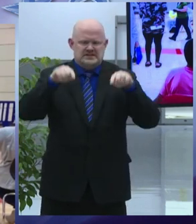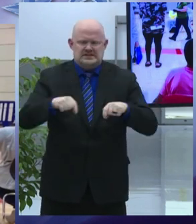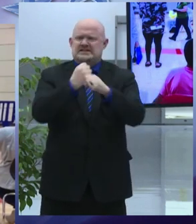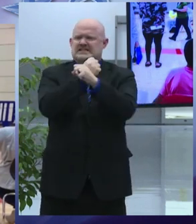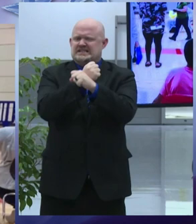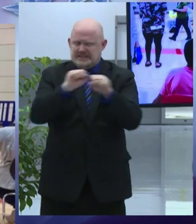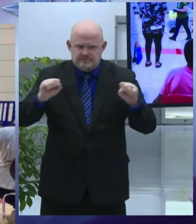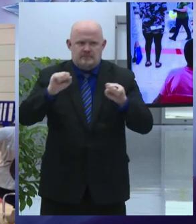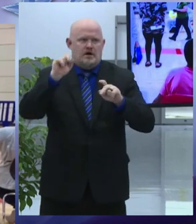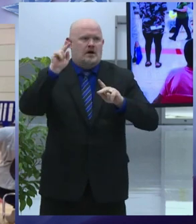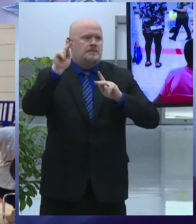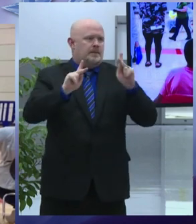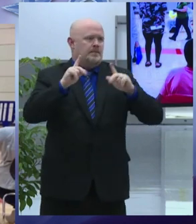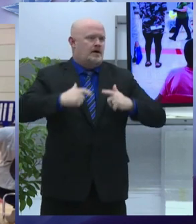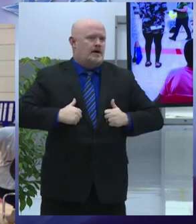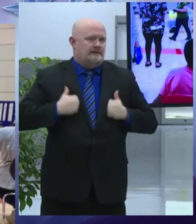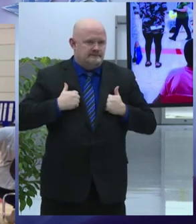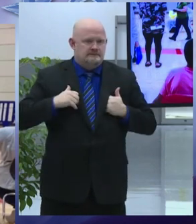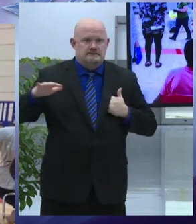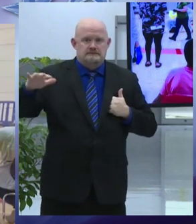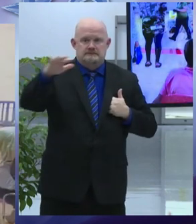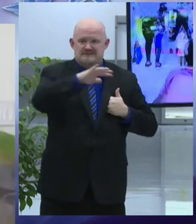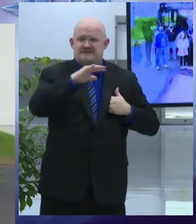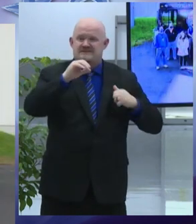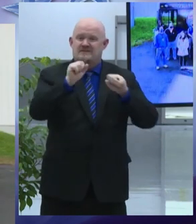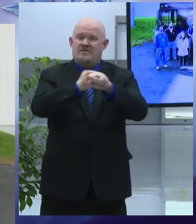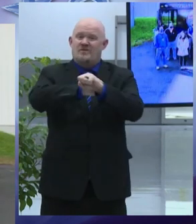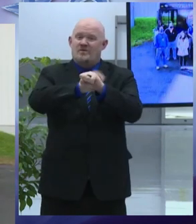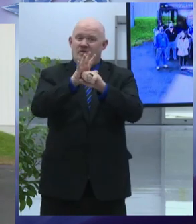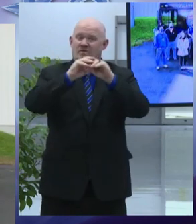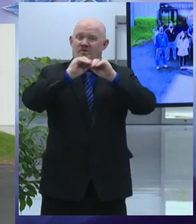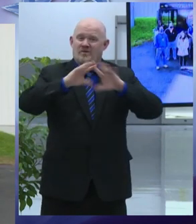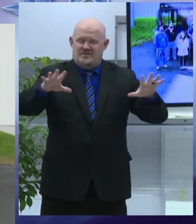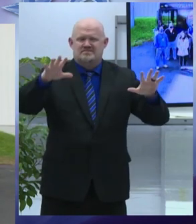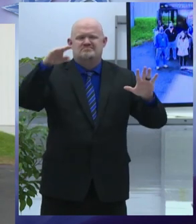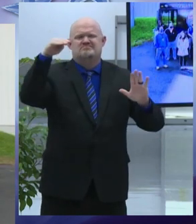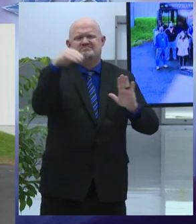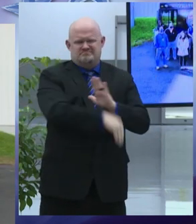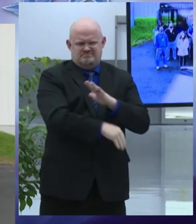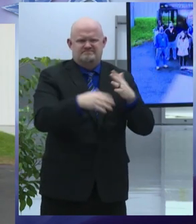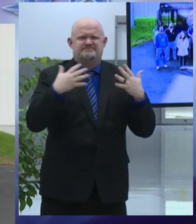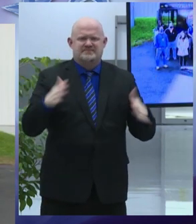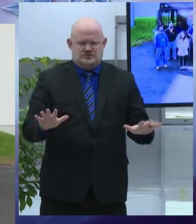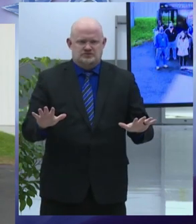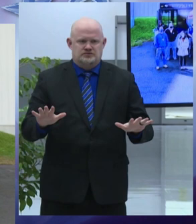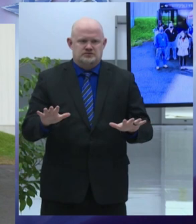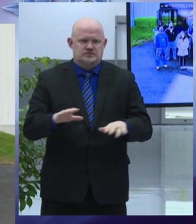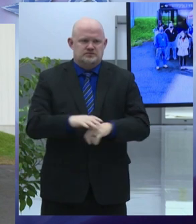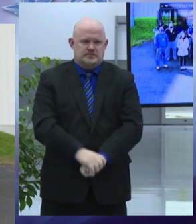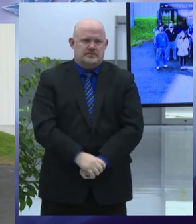your city government is contending with operational impacts of the omicron variant every single day